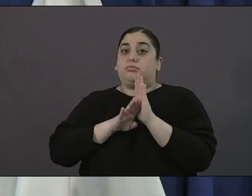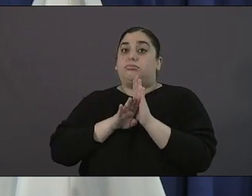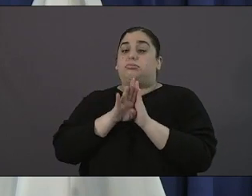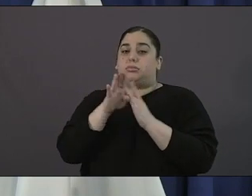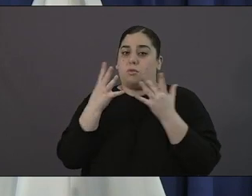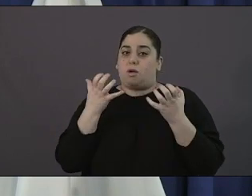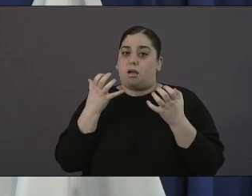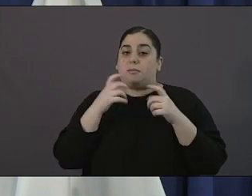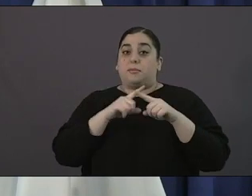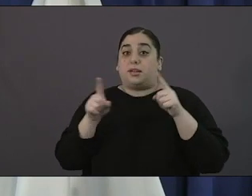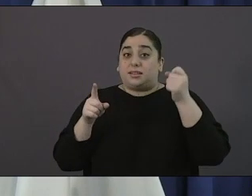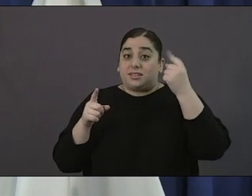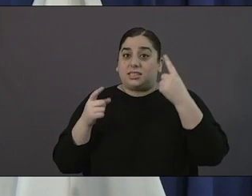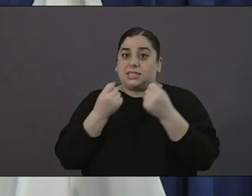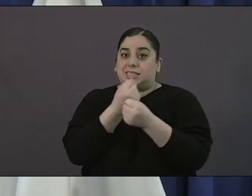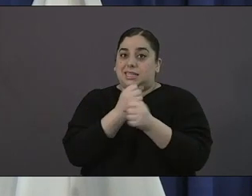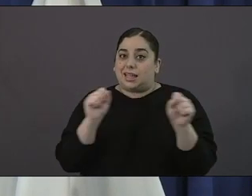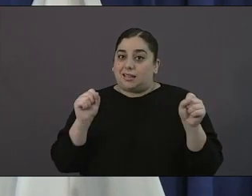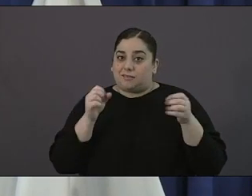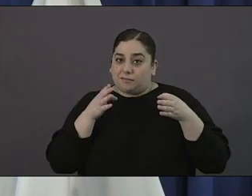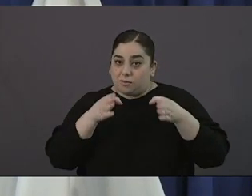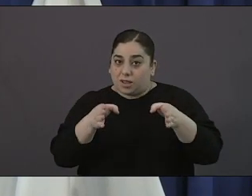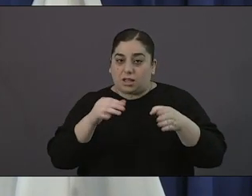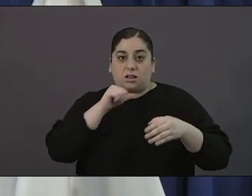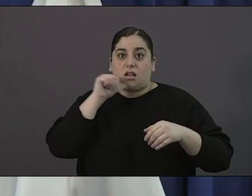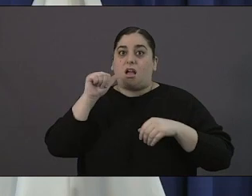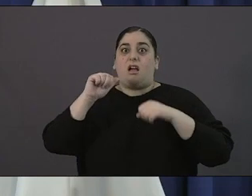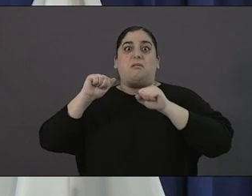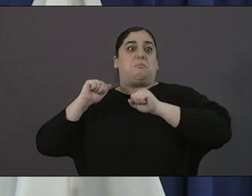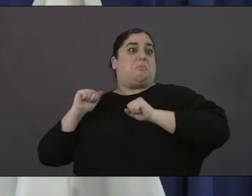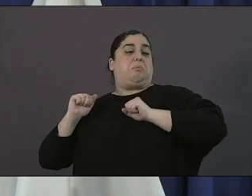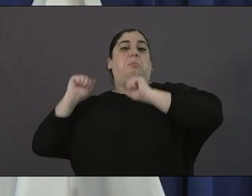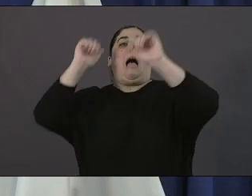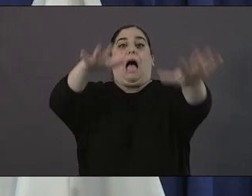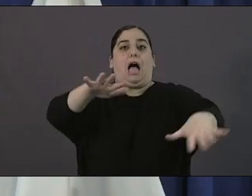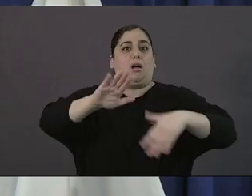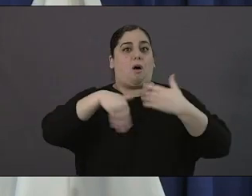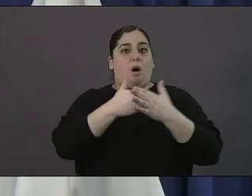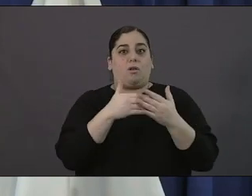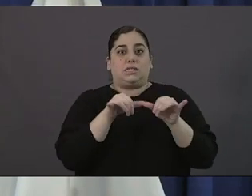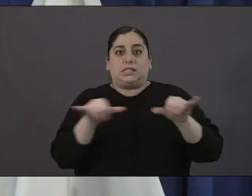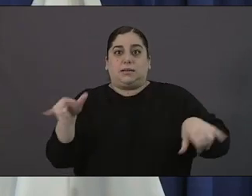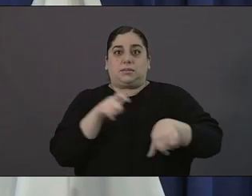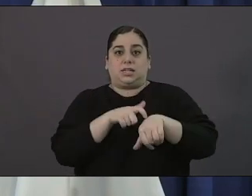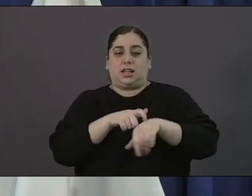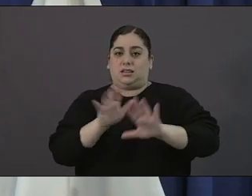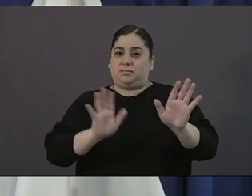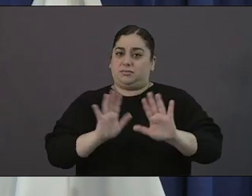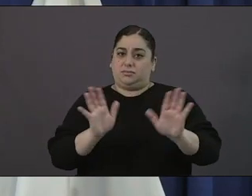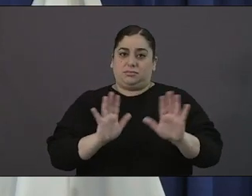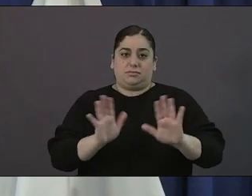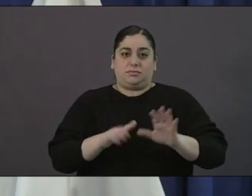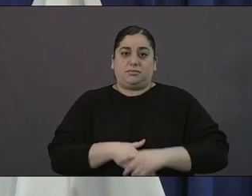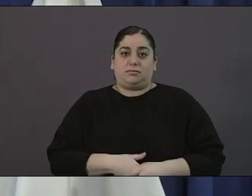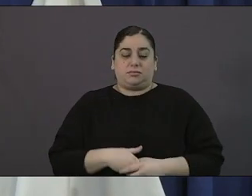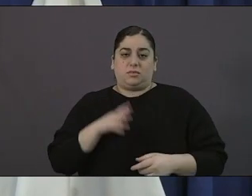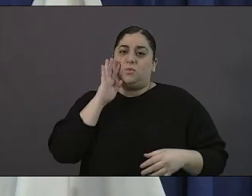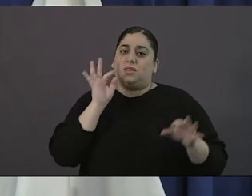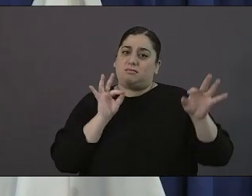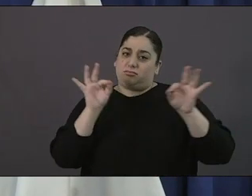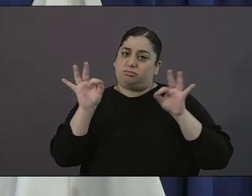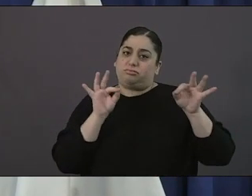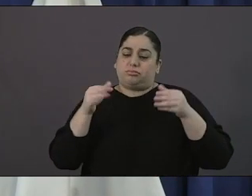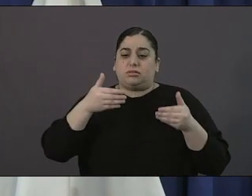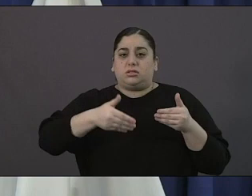us to do the things that we're going to need to do more on that in the coming days as well lastly as i always do i like to